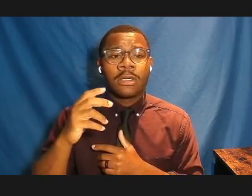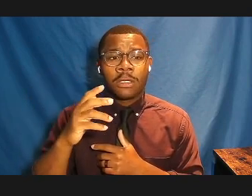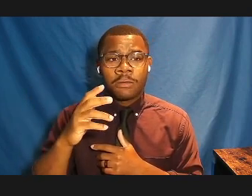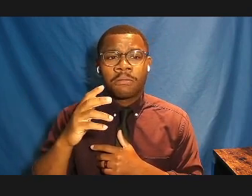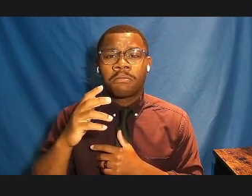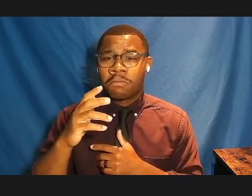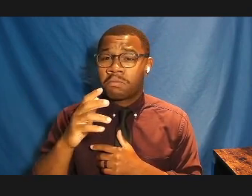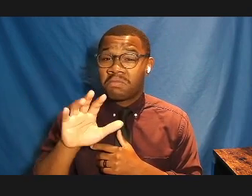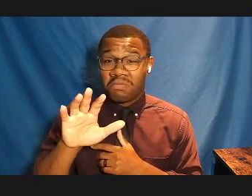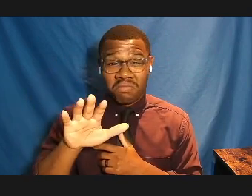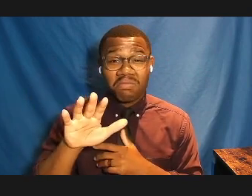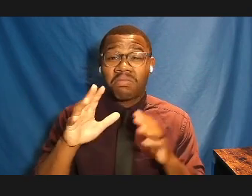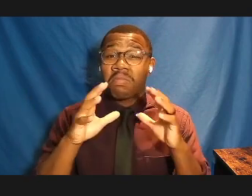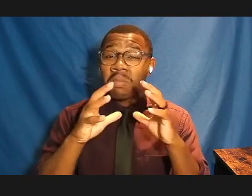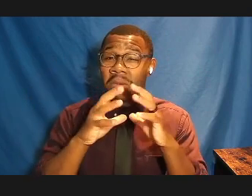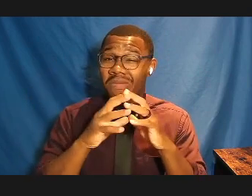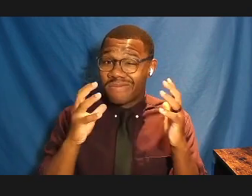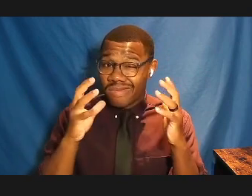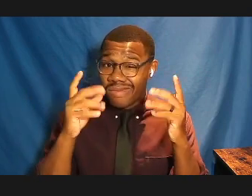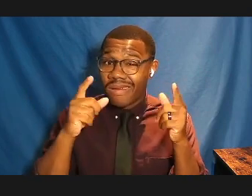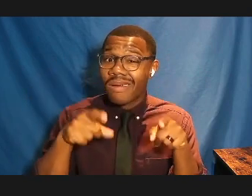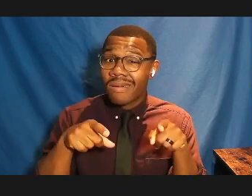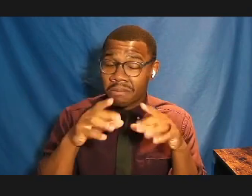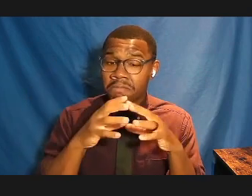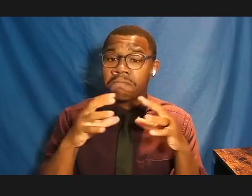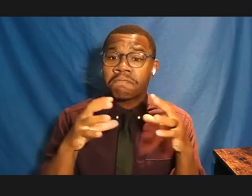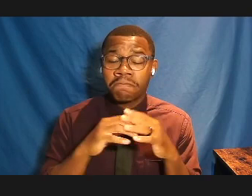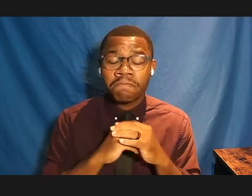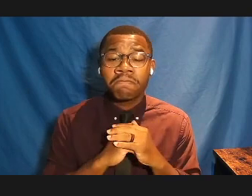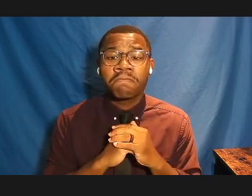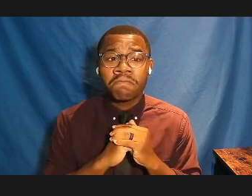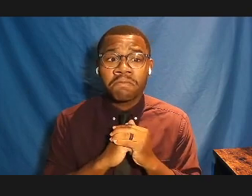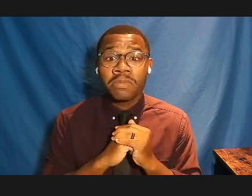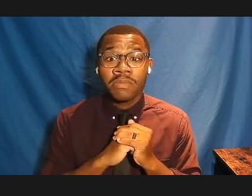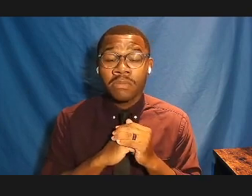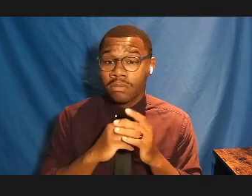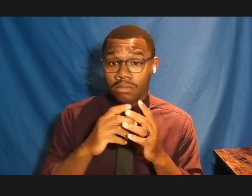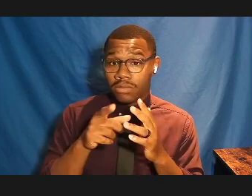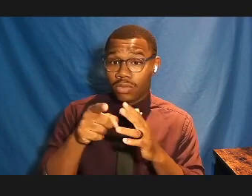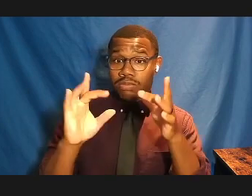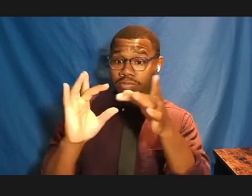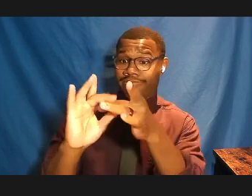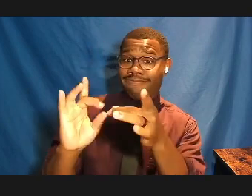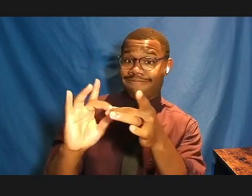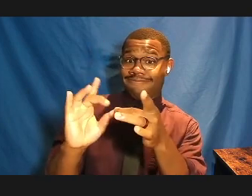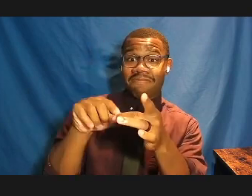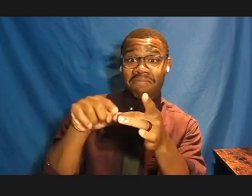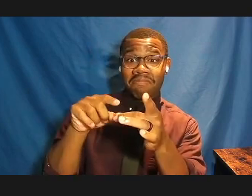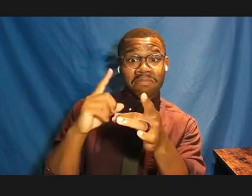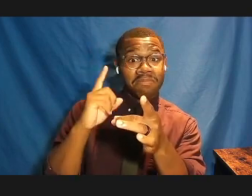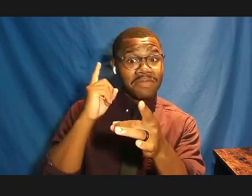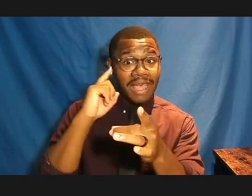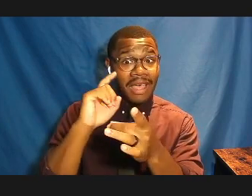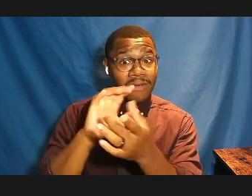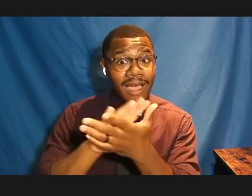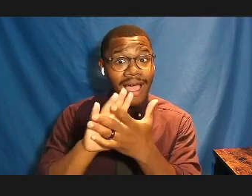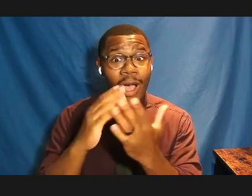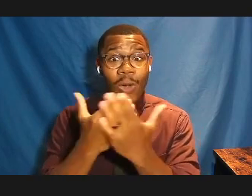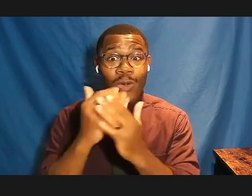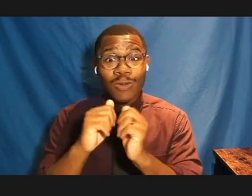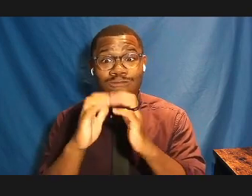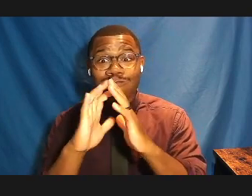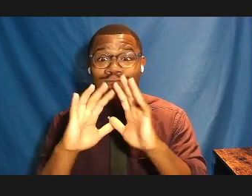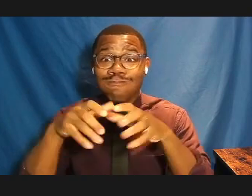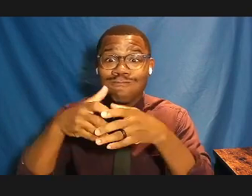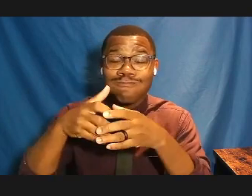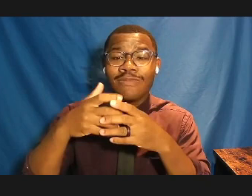lot. And I think it sounds nice, you know, to reframe things, and everybody's included, and